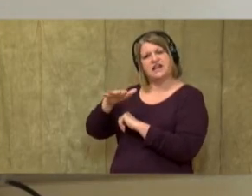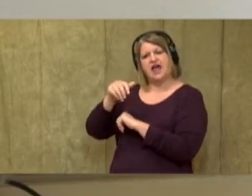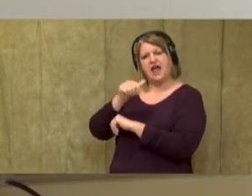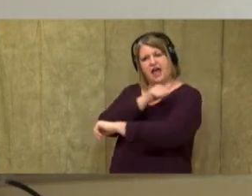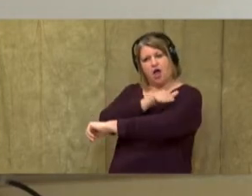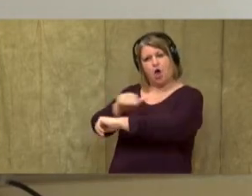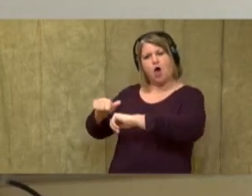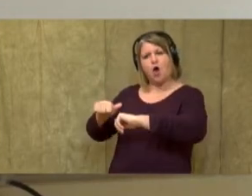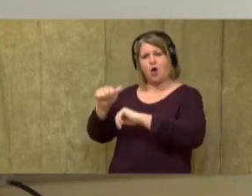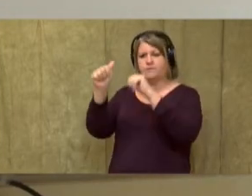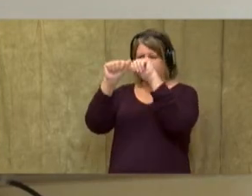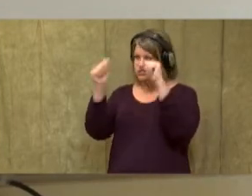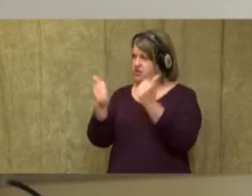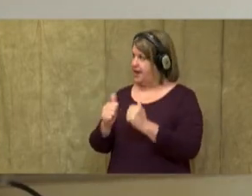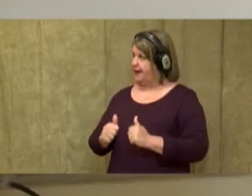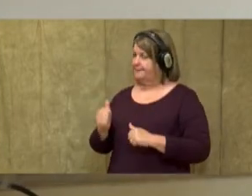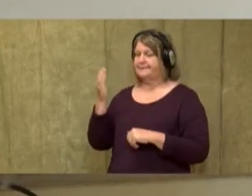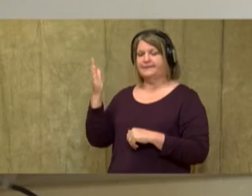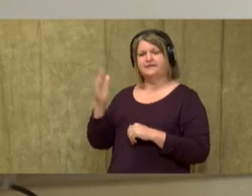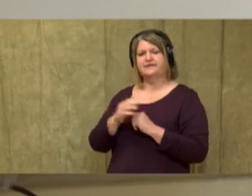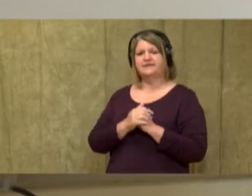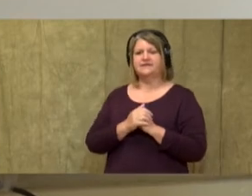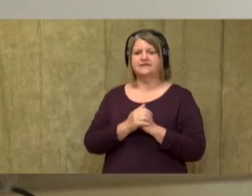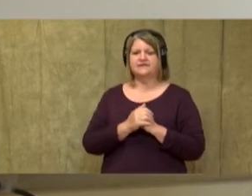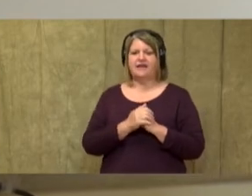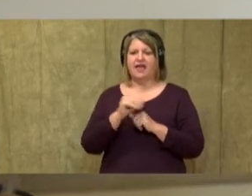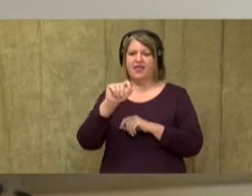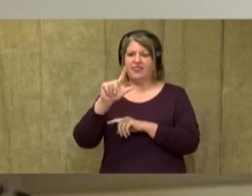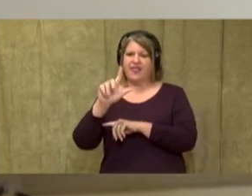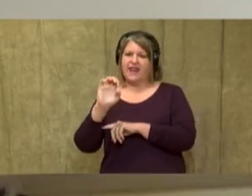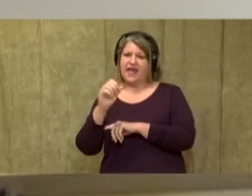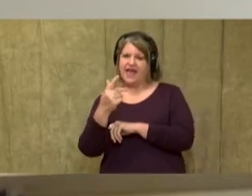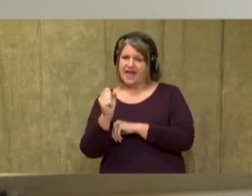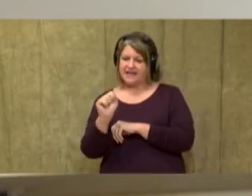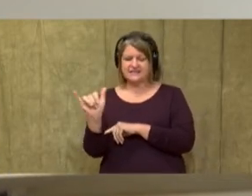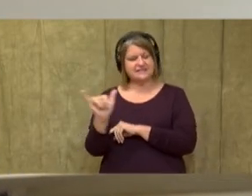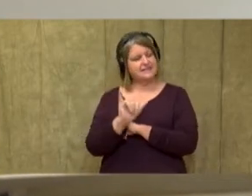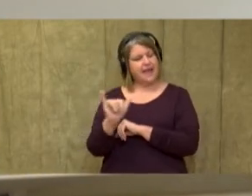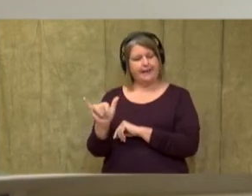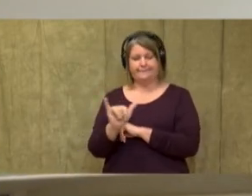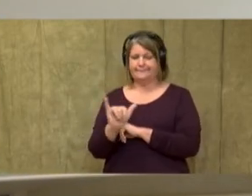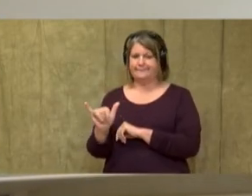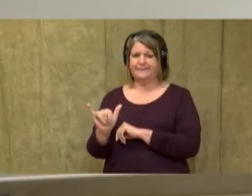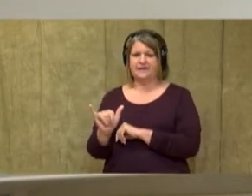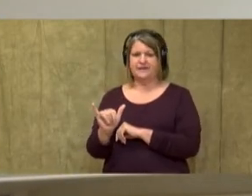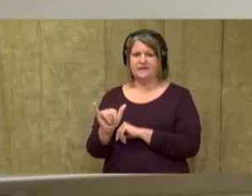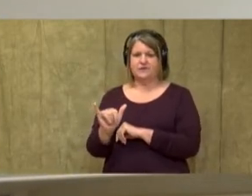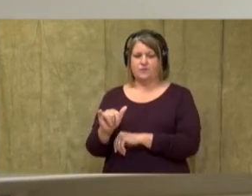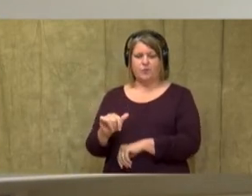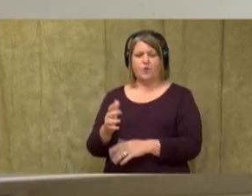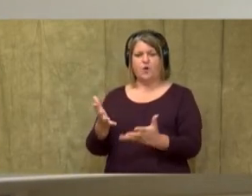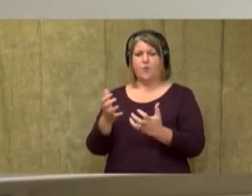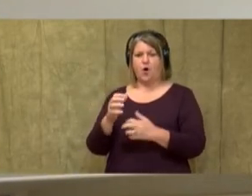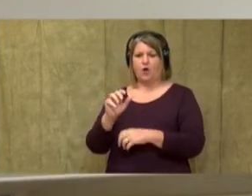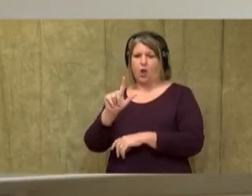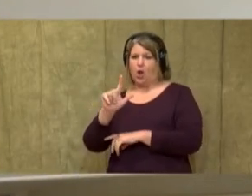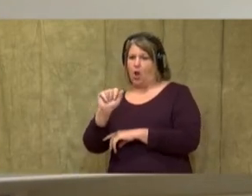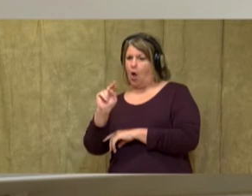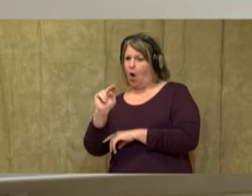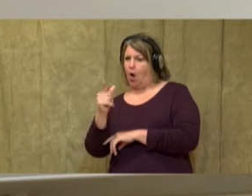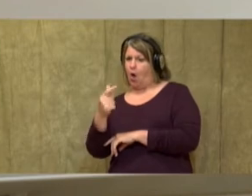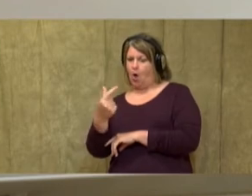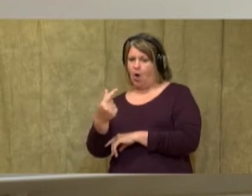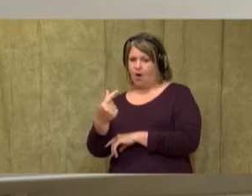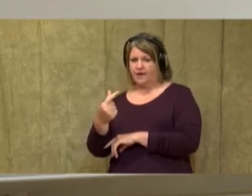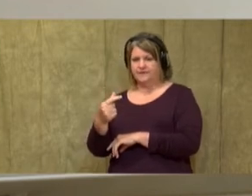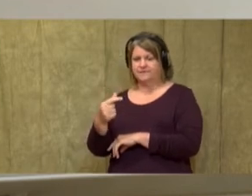refine that in a few minutes. Now the legs, we're going to do the same thing. We kind of want these long legs, so I'm not crumpling